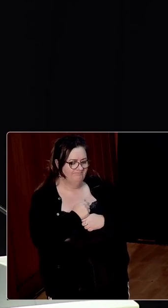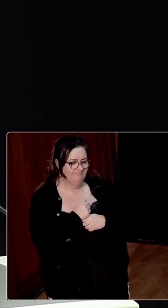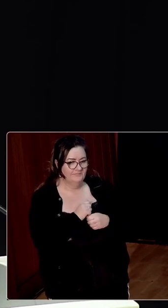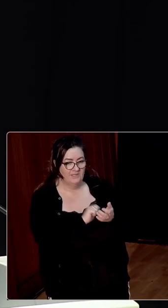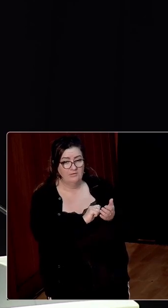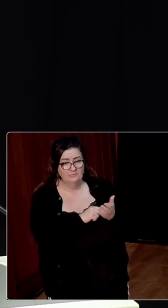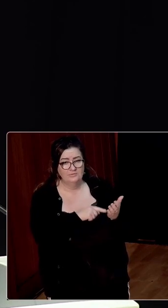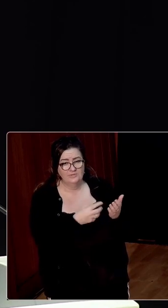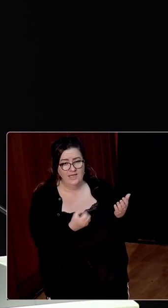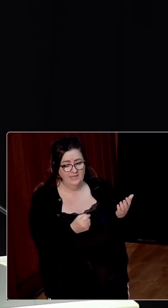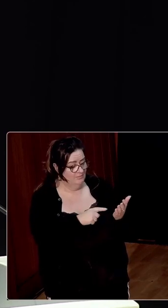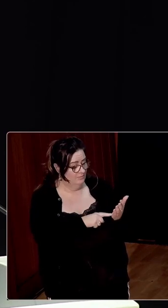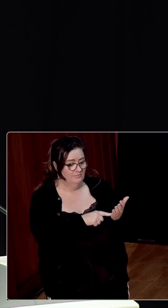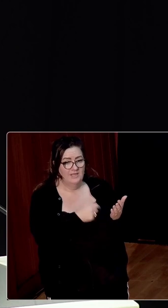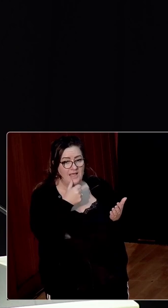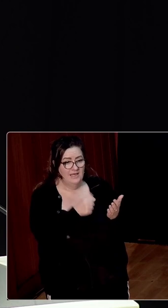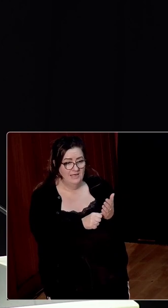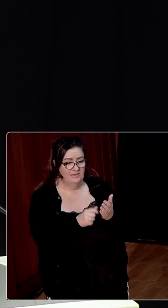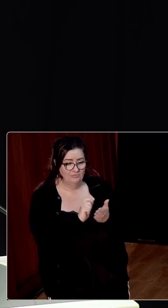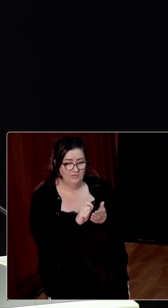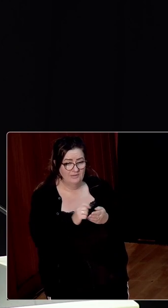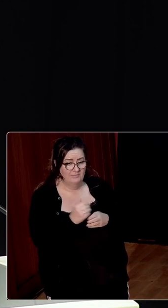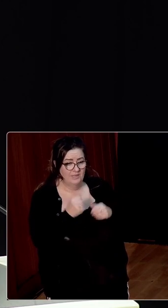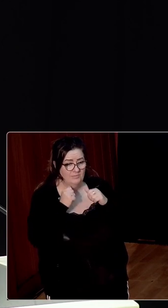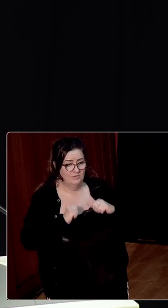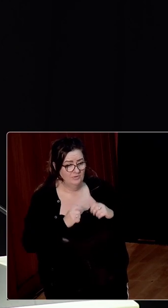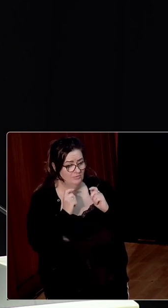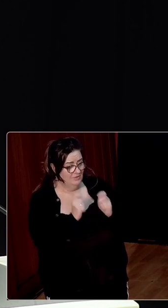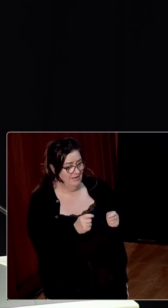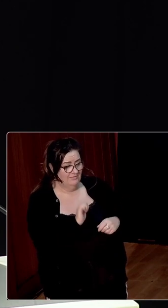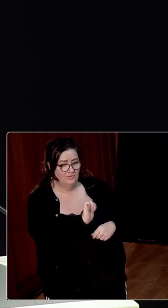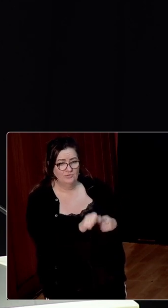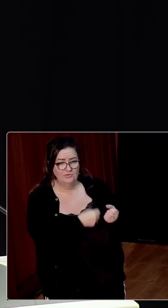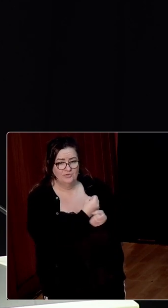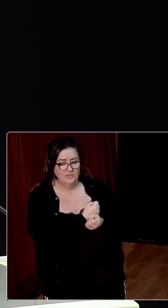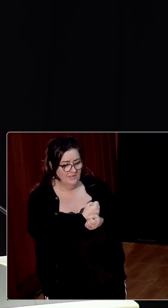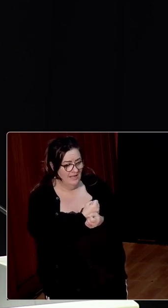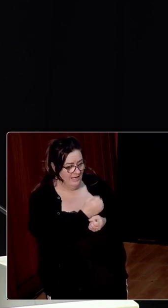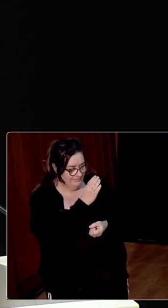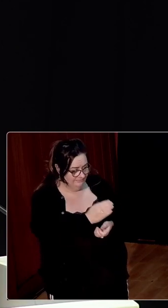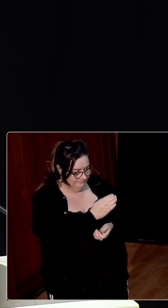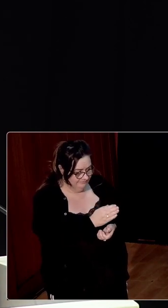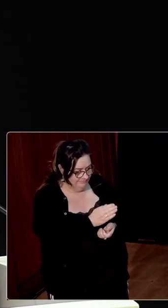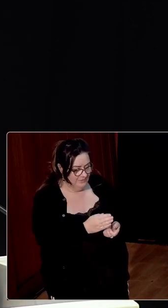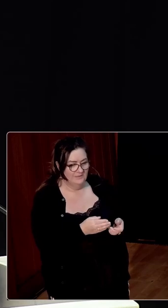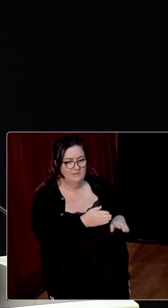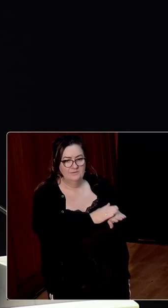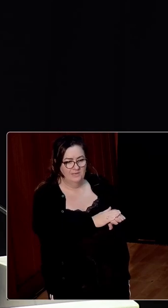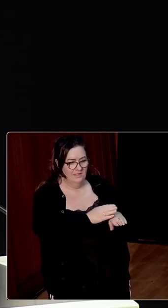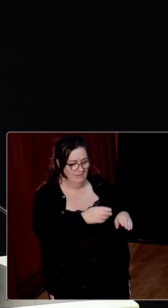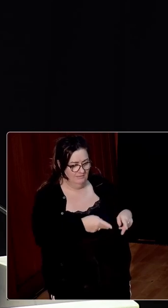she possessed. A letter written by the priest who gave her son the last rites as he lay dying on a road in Kerry.